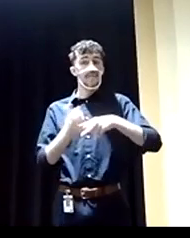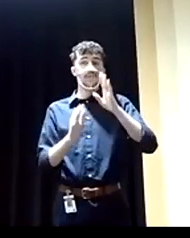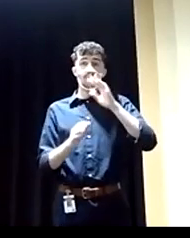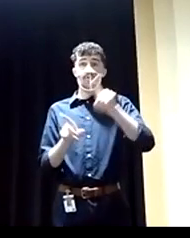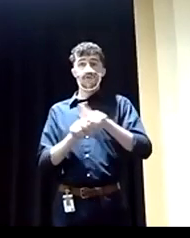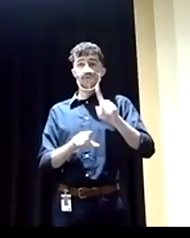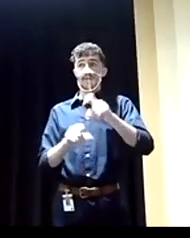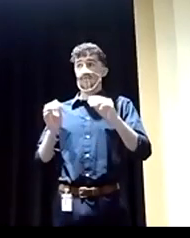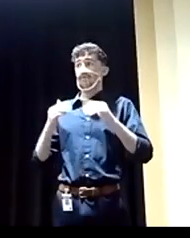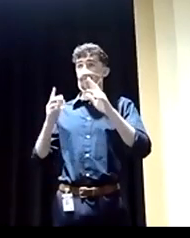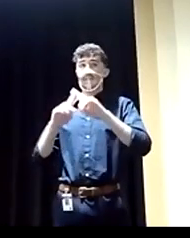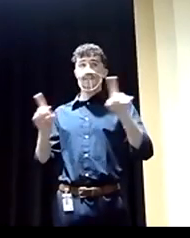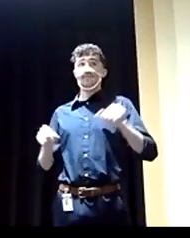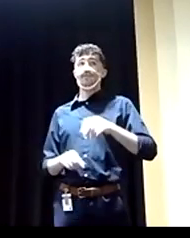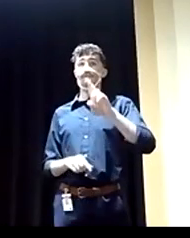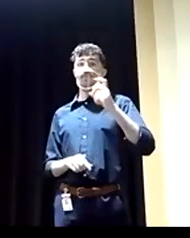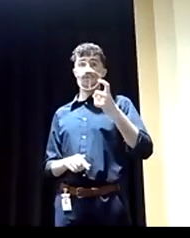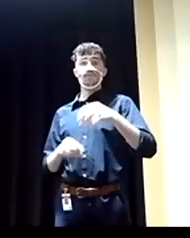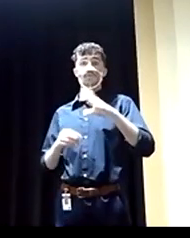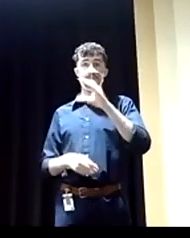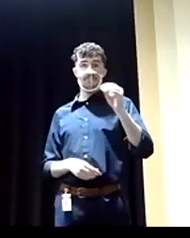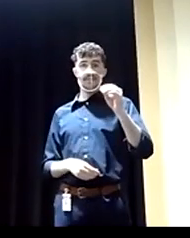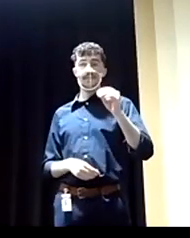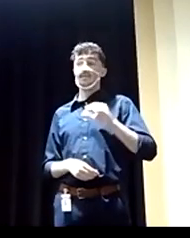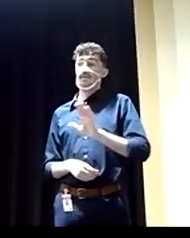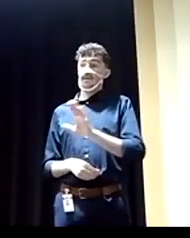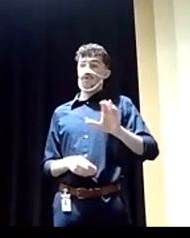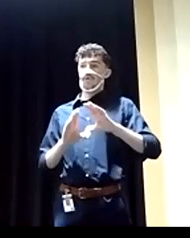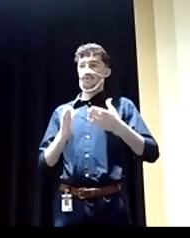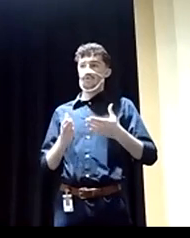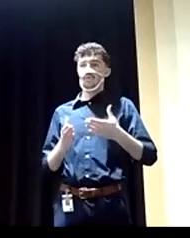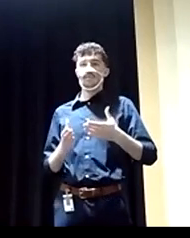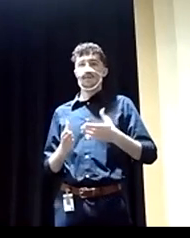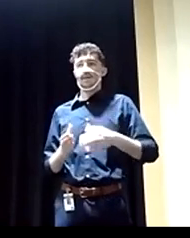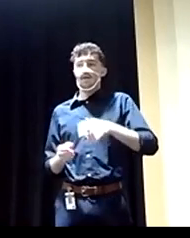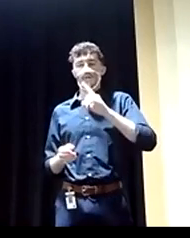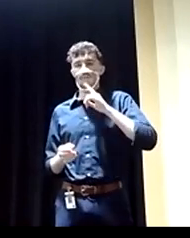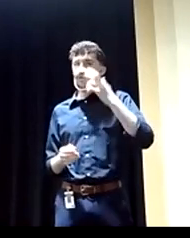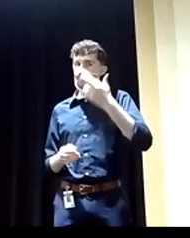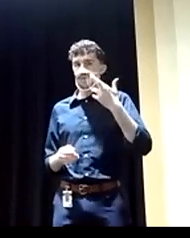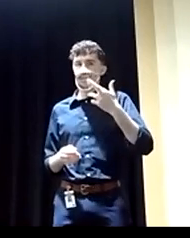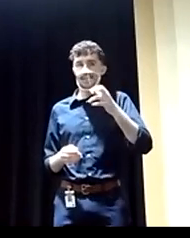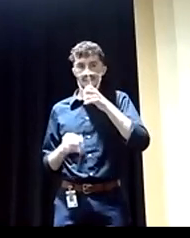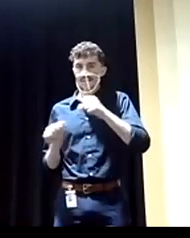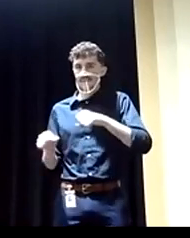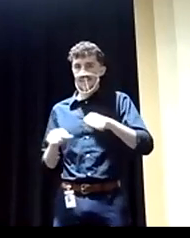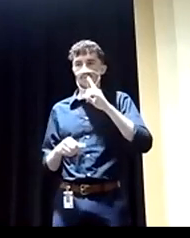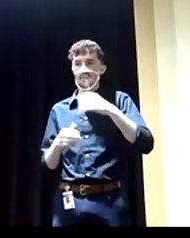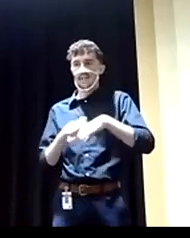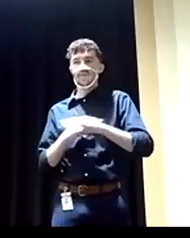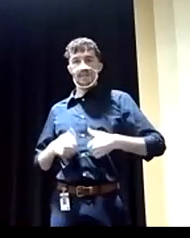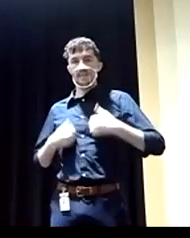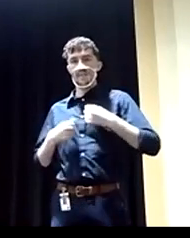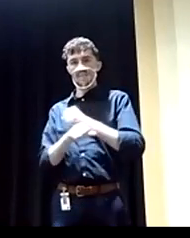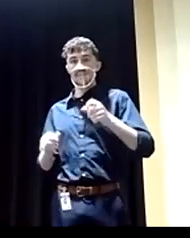that have continually made it impossible for too many people to get access to life-saving treatments.